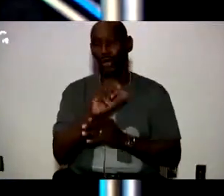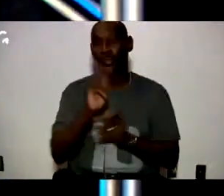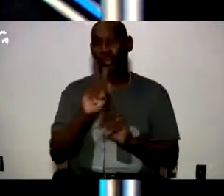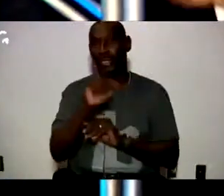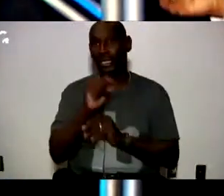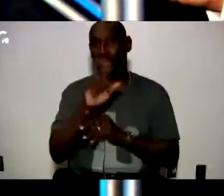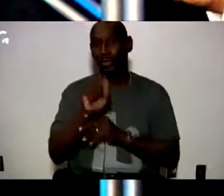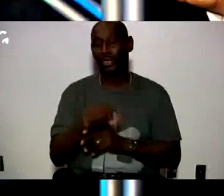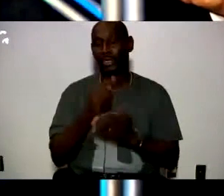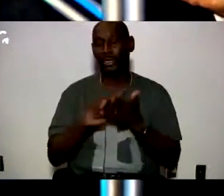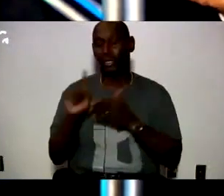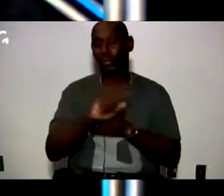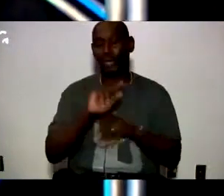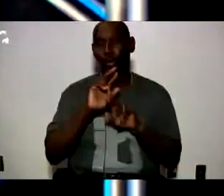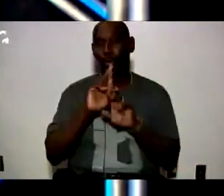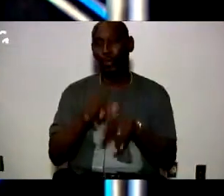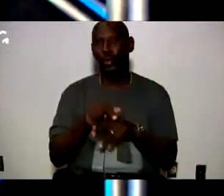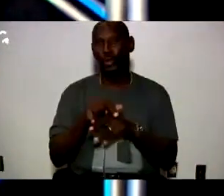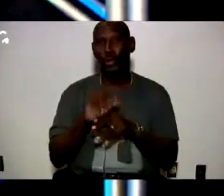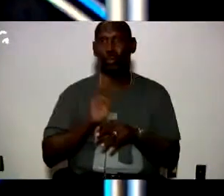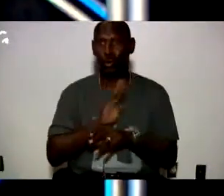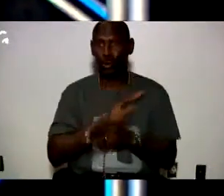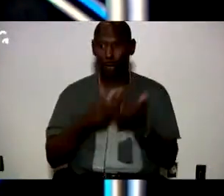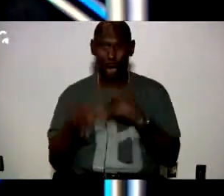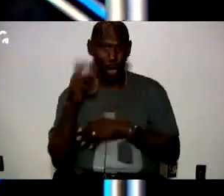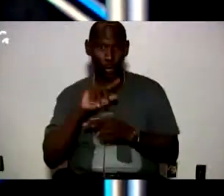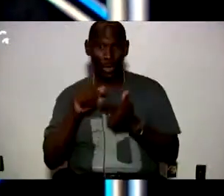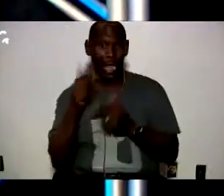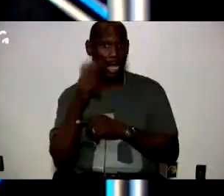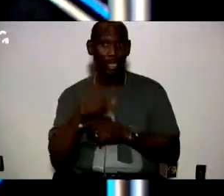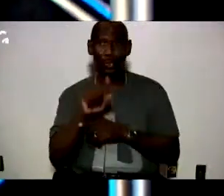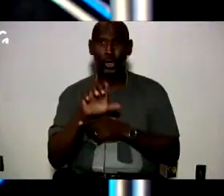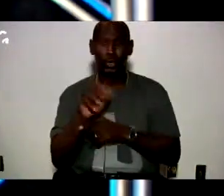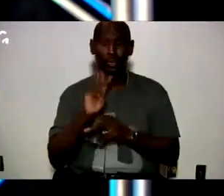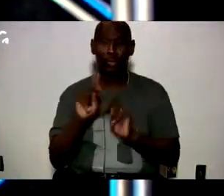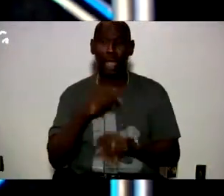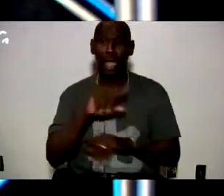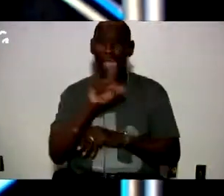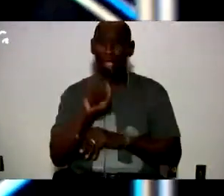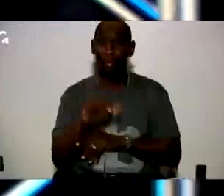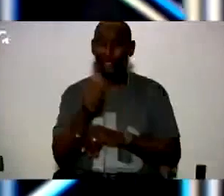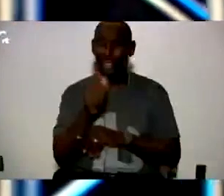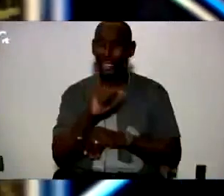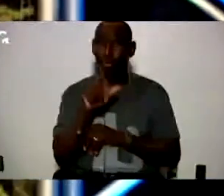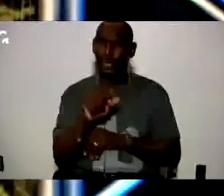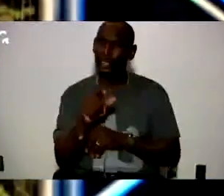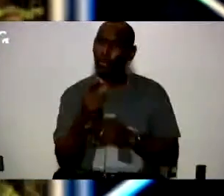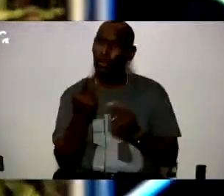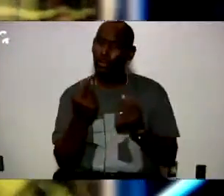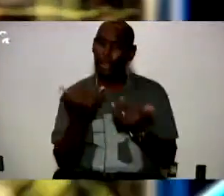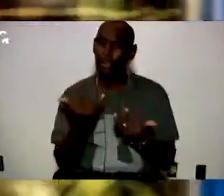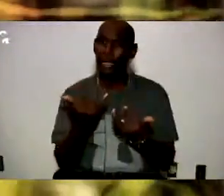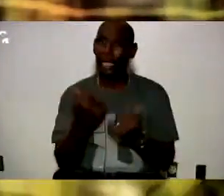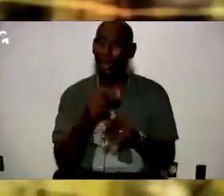and next week I'm going to report to the board what I heard when I listened to a hundred people and I asked them ten questions about where we are right now and I'm ready